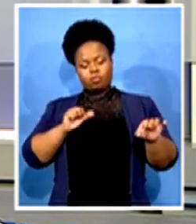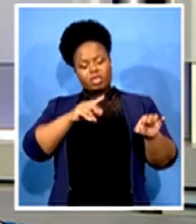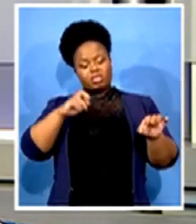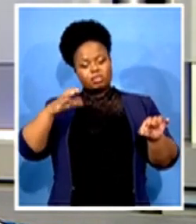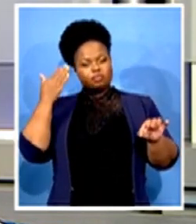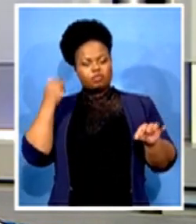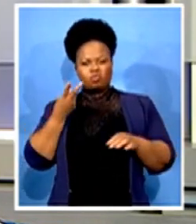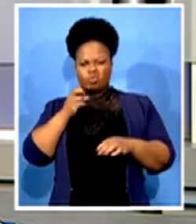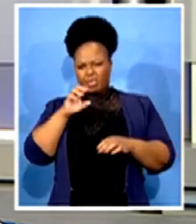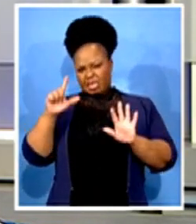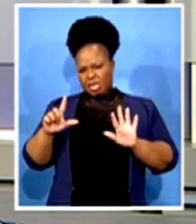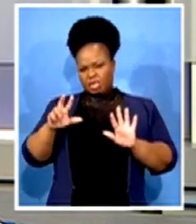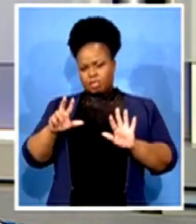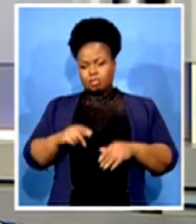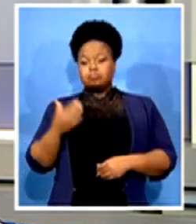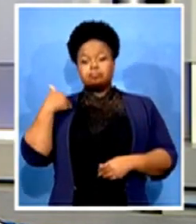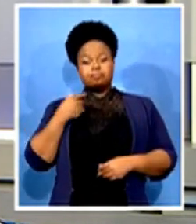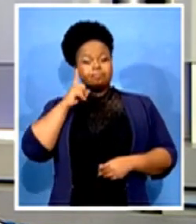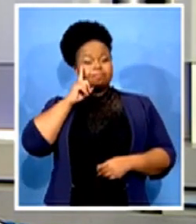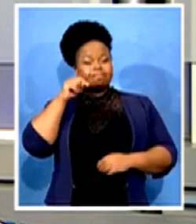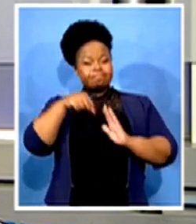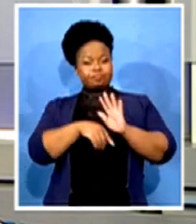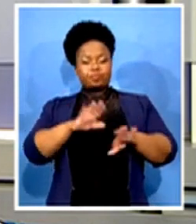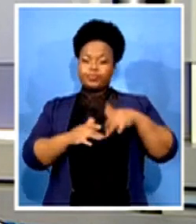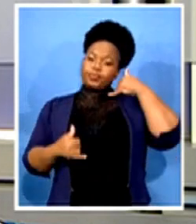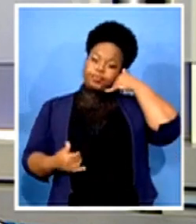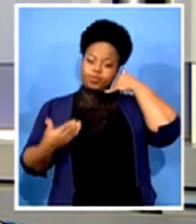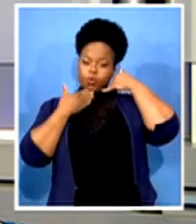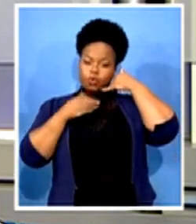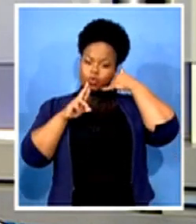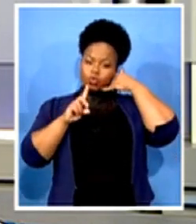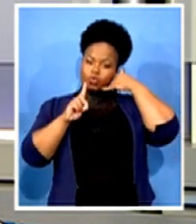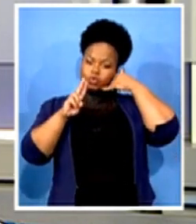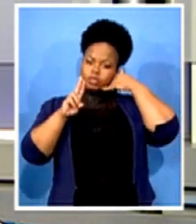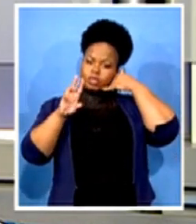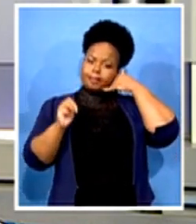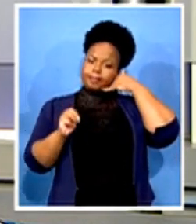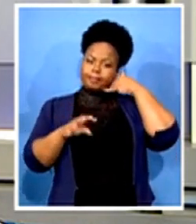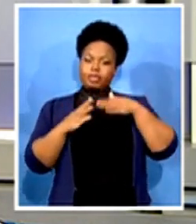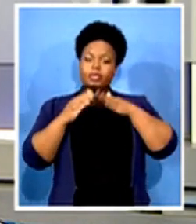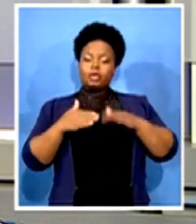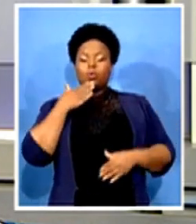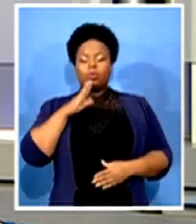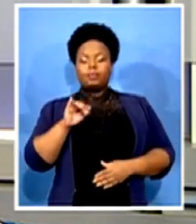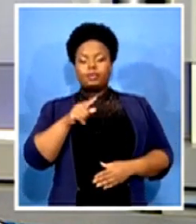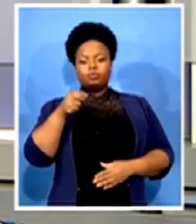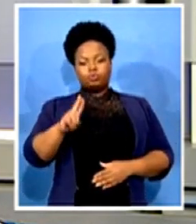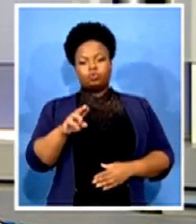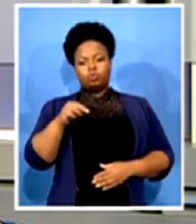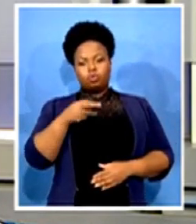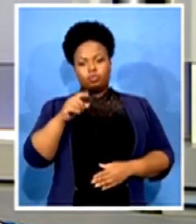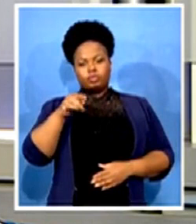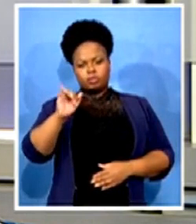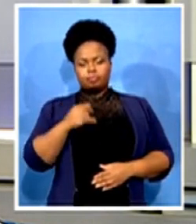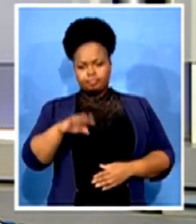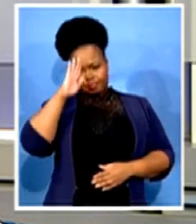the story. We're joined telephonically by United Democratic Movement leader General Bantu Holomisa. General, a very good morning to you. Deepest condolences